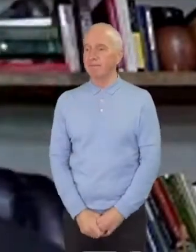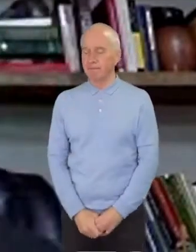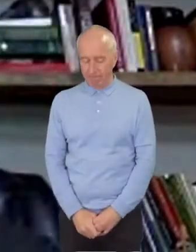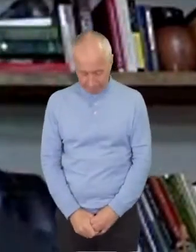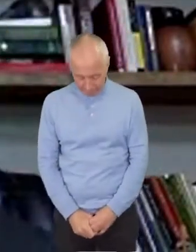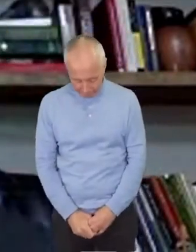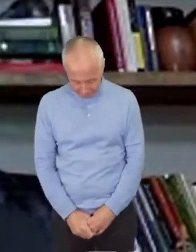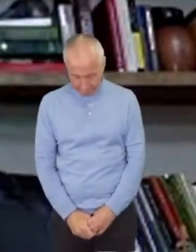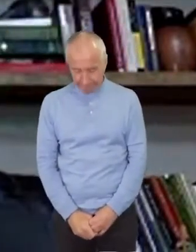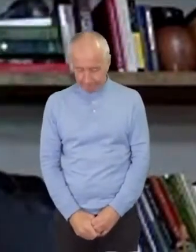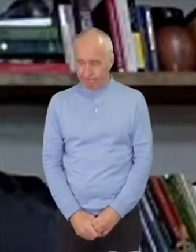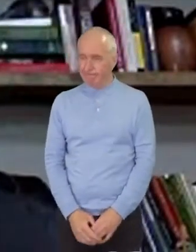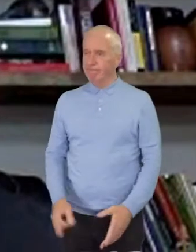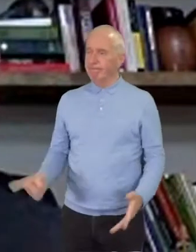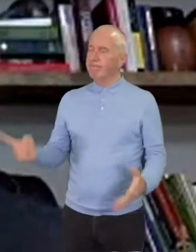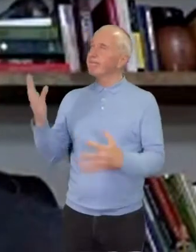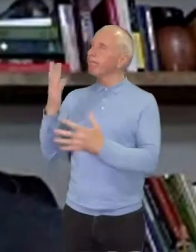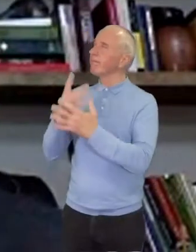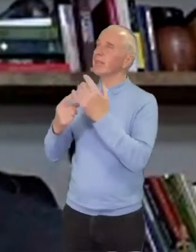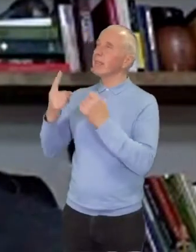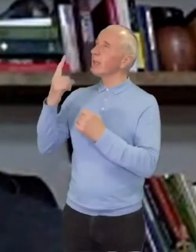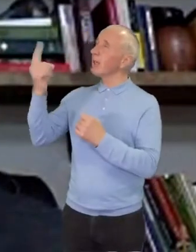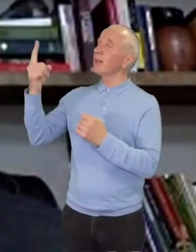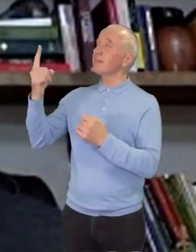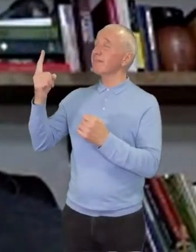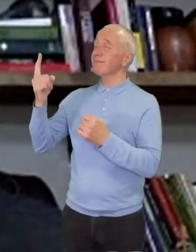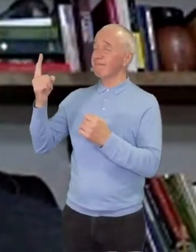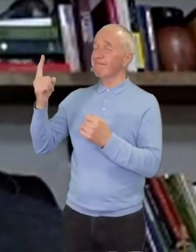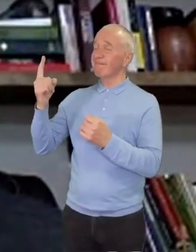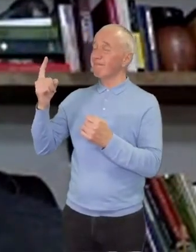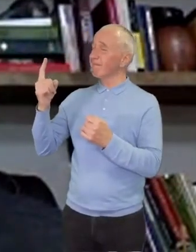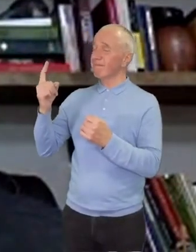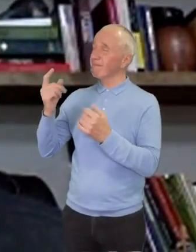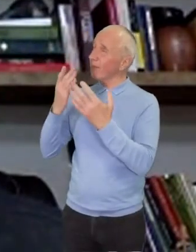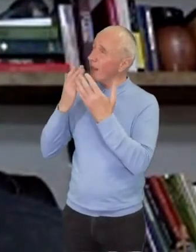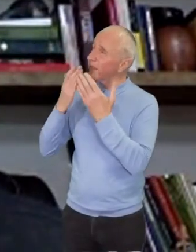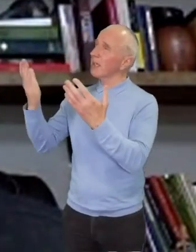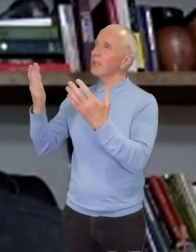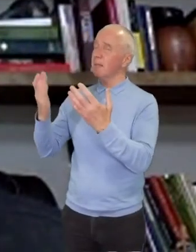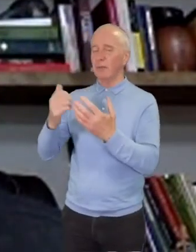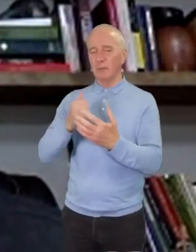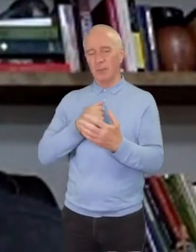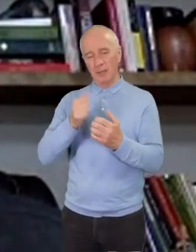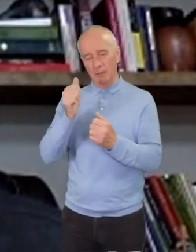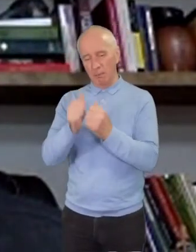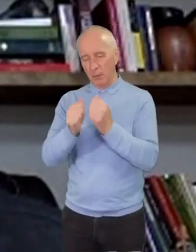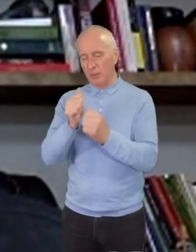Dear God, I thank you for my brothers and sisters,